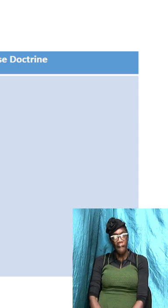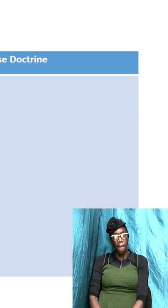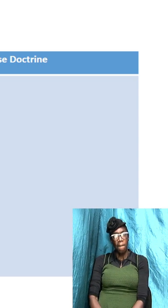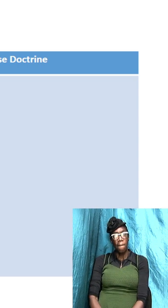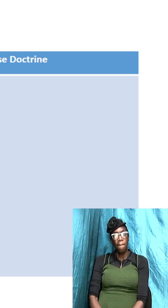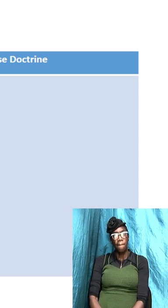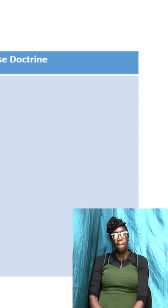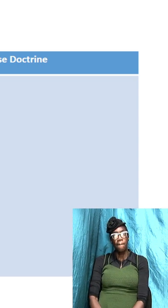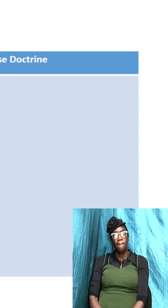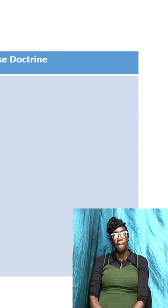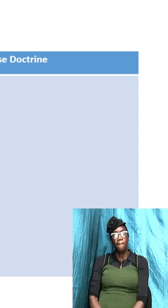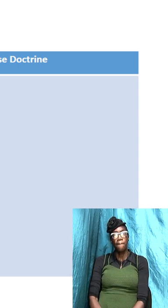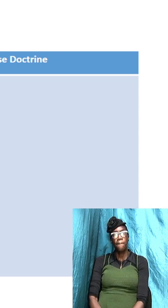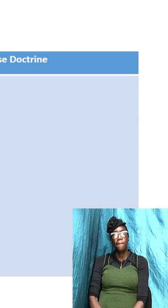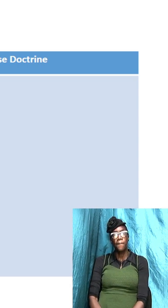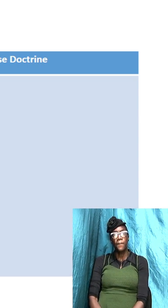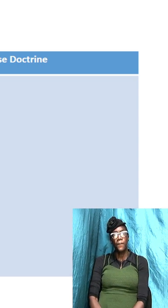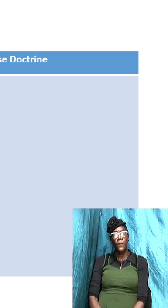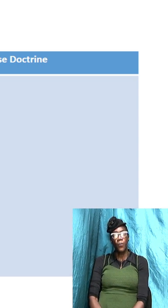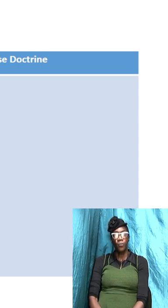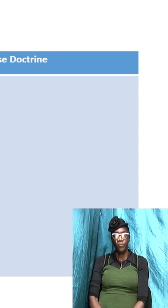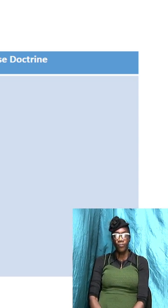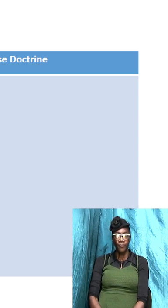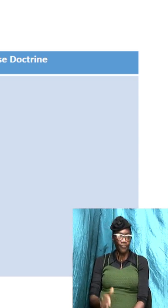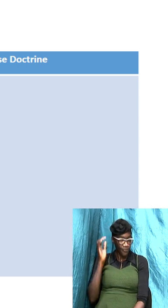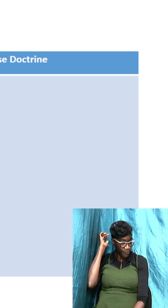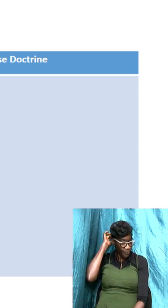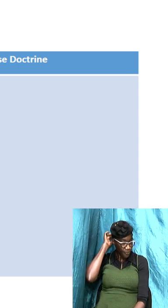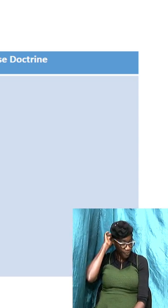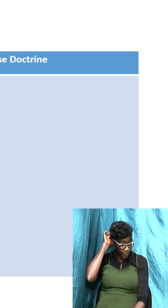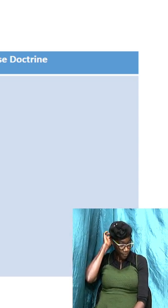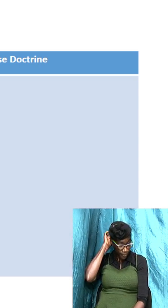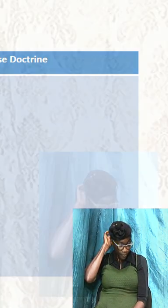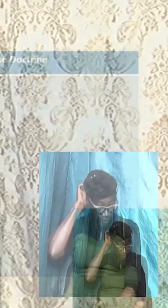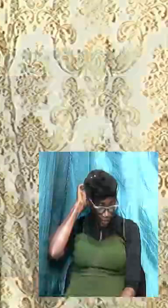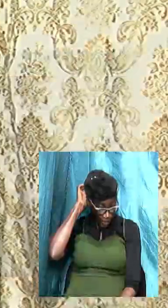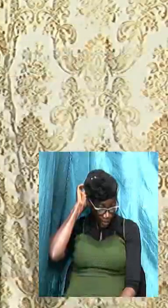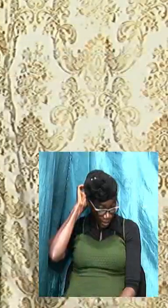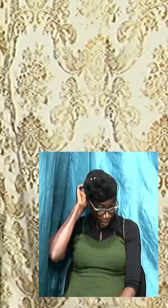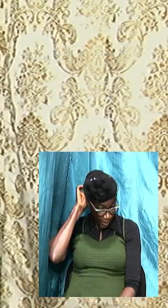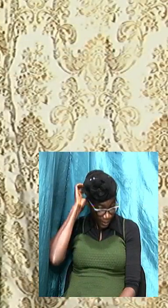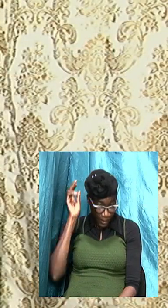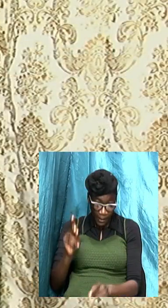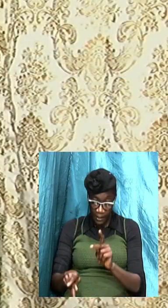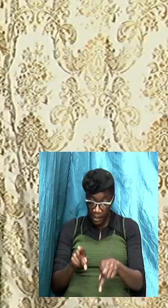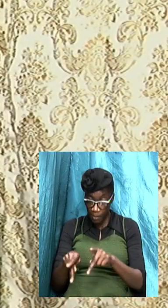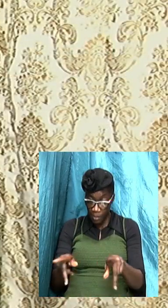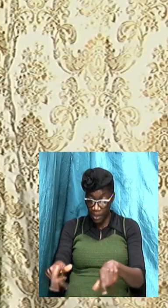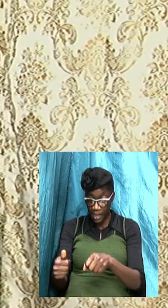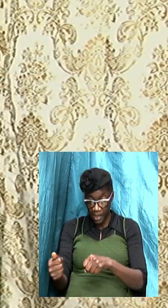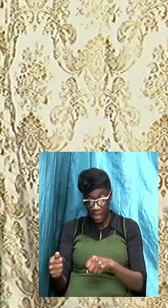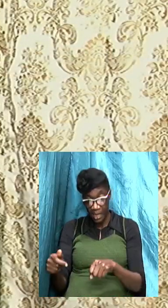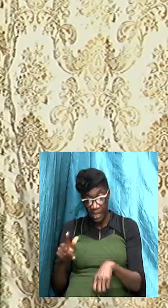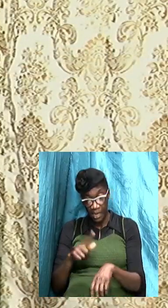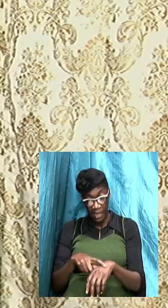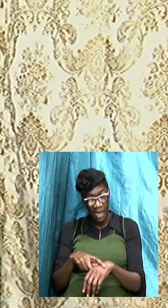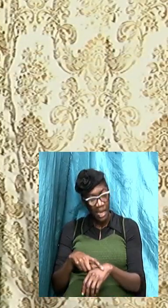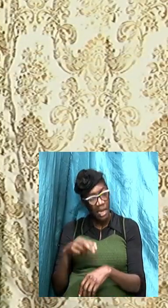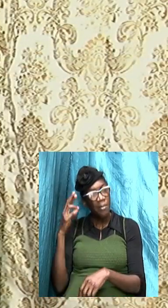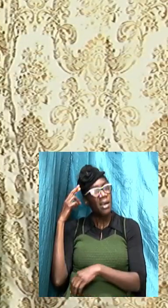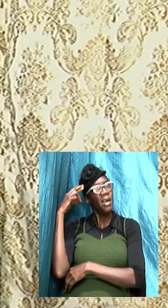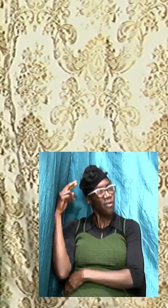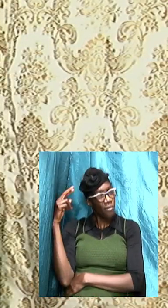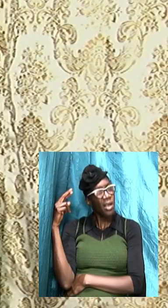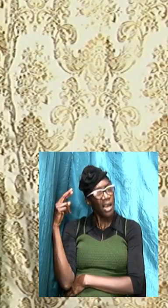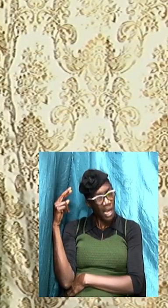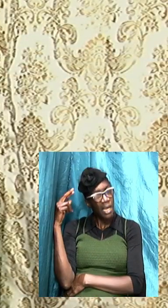so the Thessalonians they took the time out and they recognized and they looked at